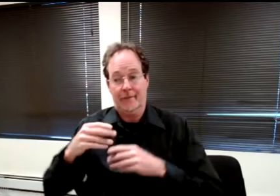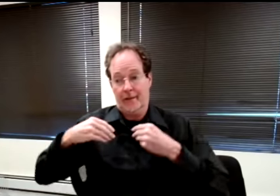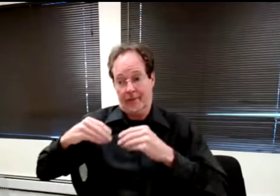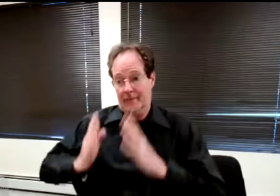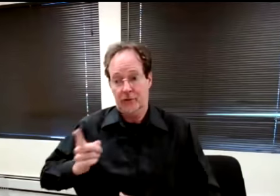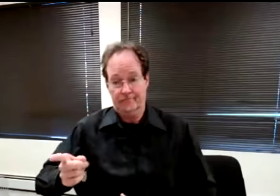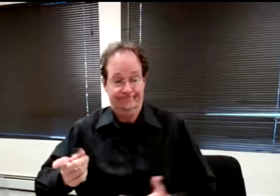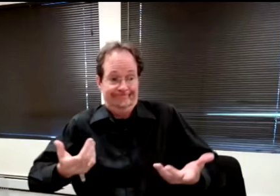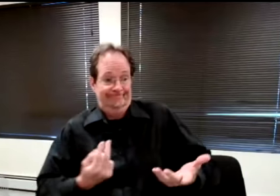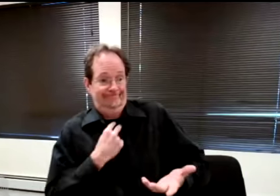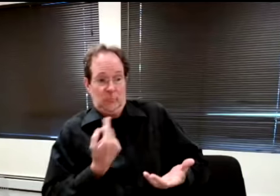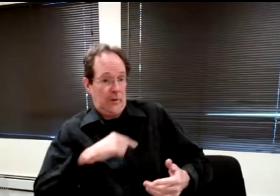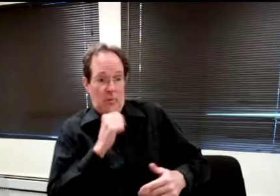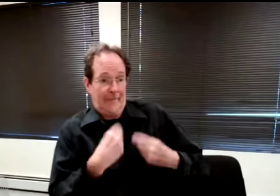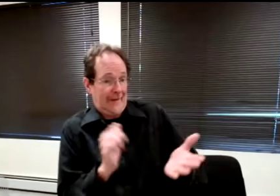service.